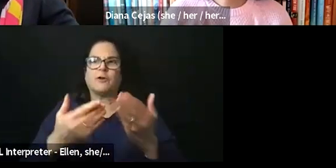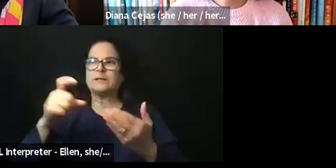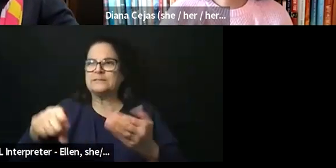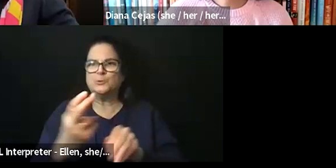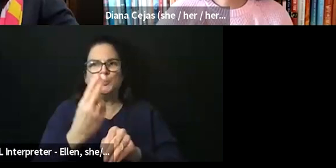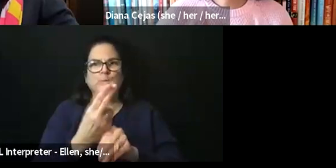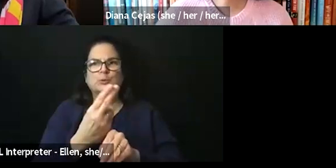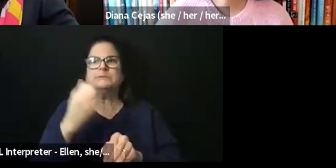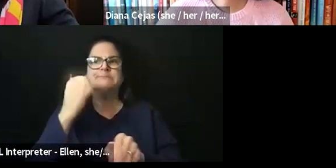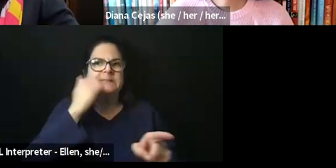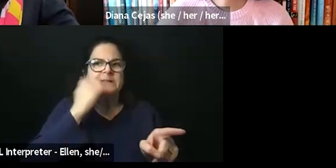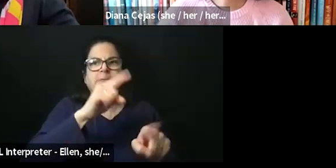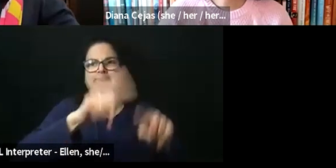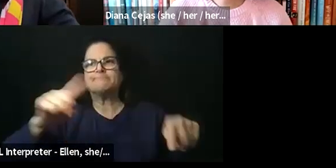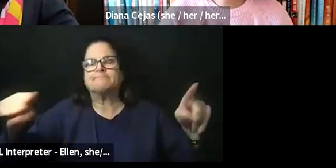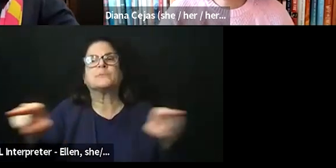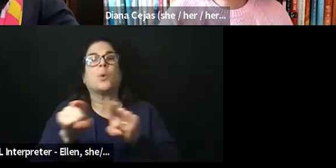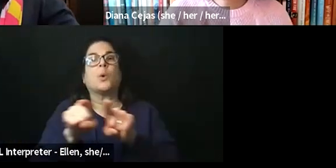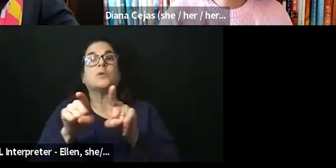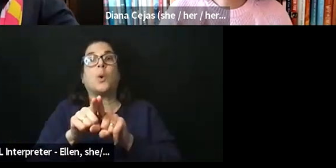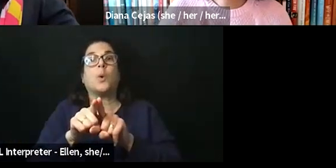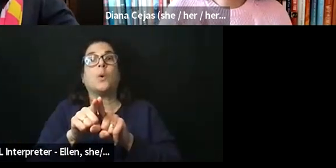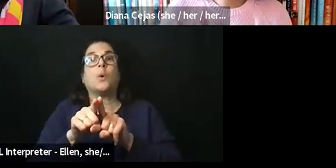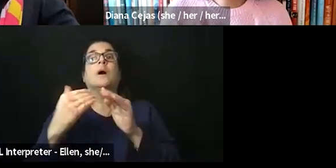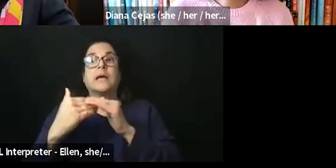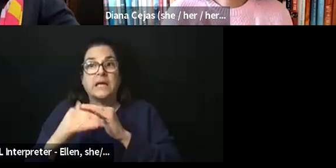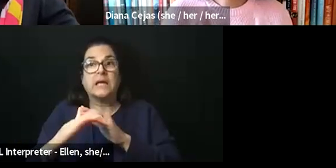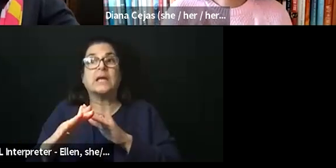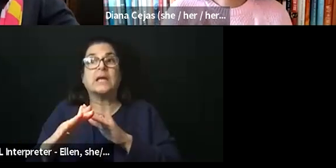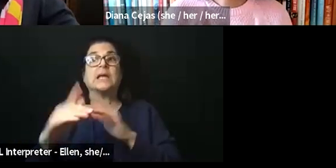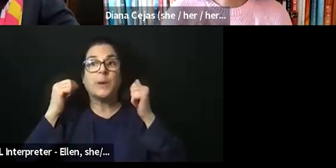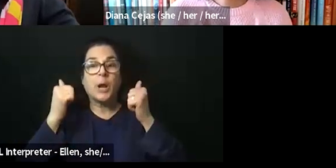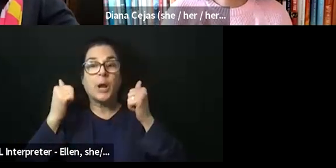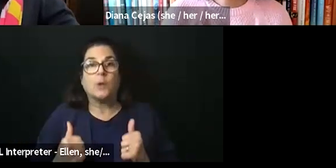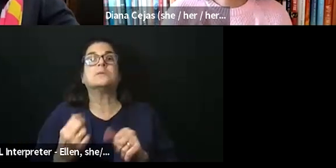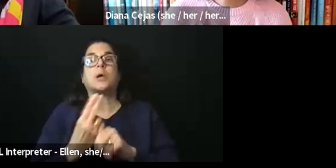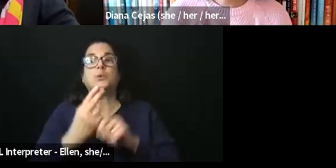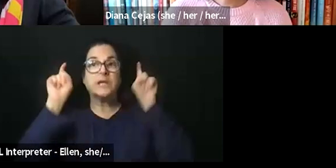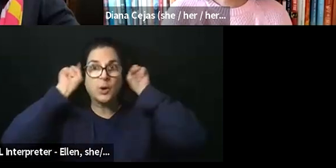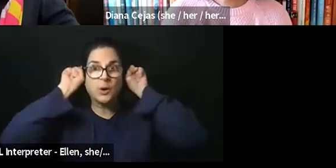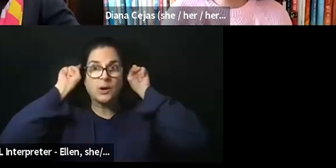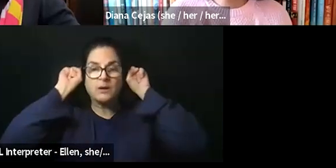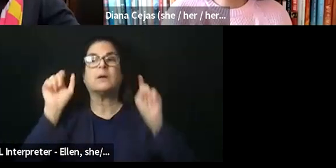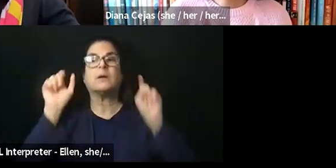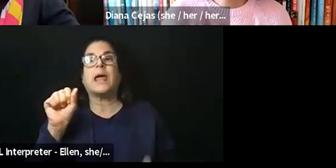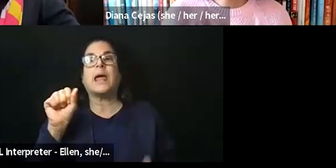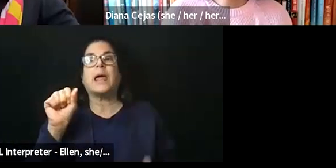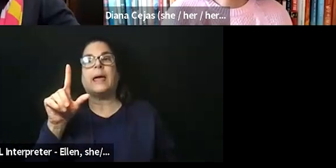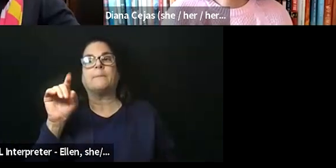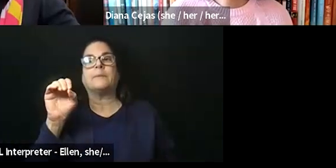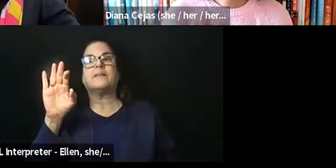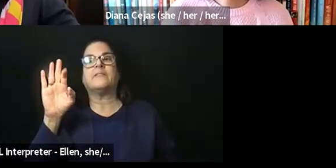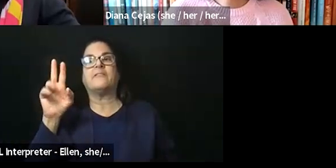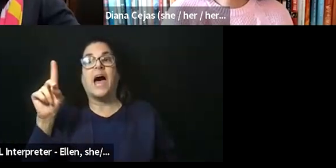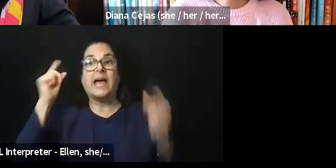congenital hearing loss. So I wear hearing aids and use an amplified stethoscope as part of my clinical